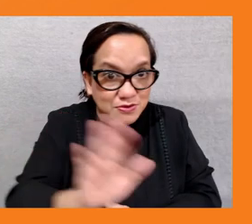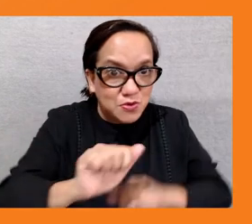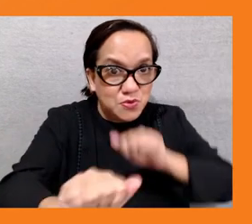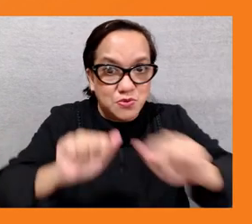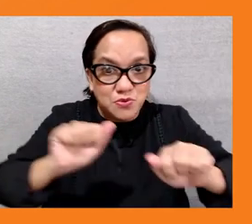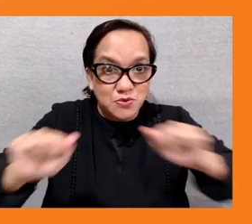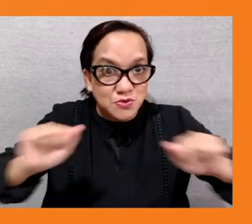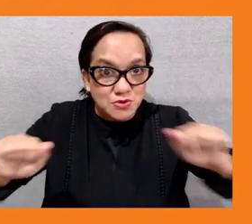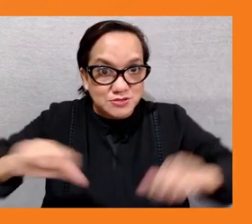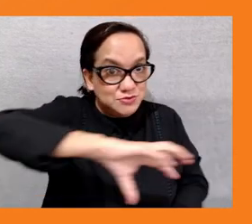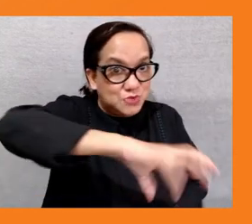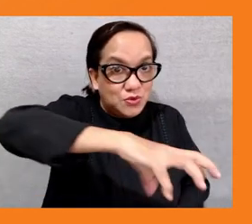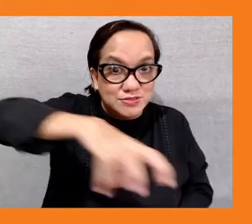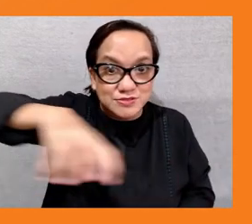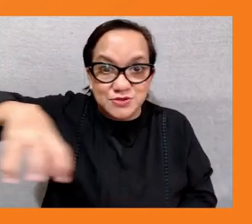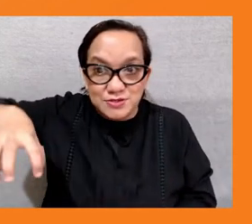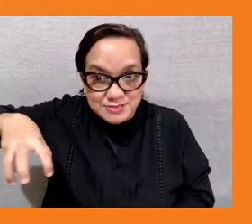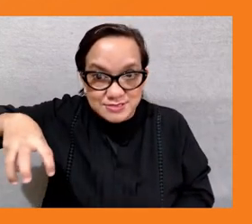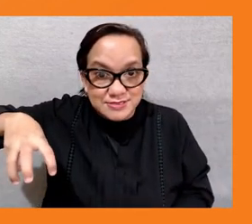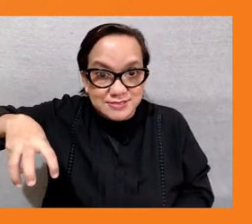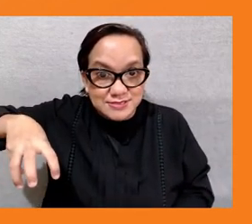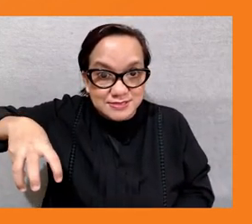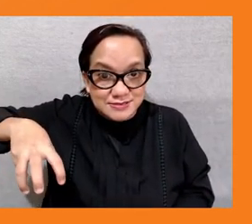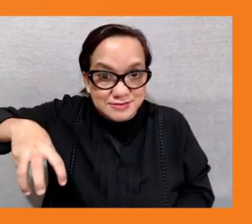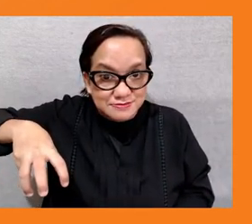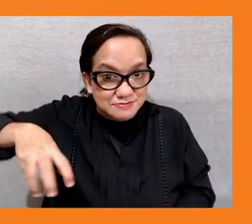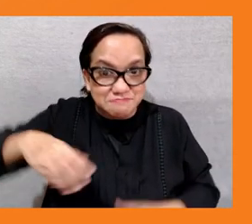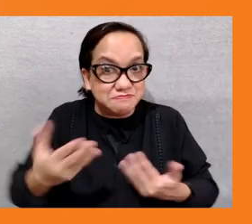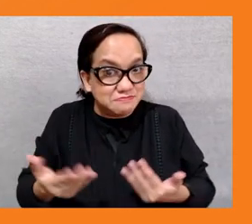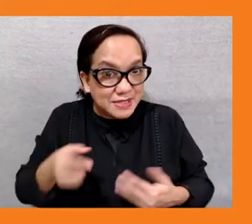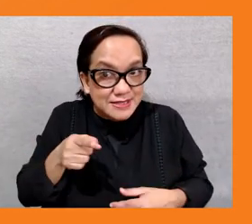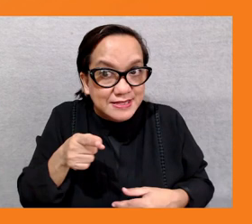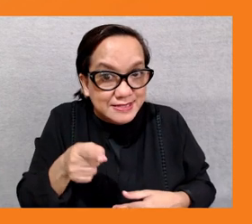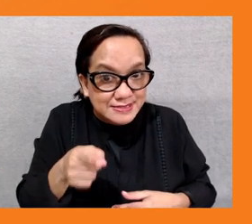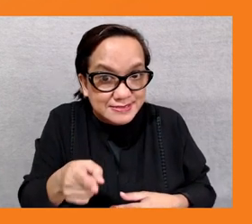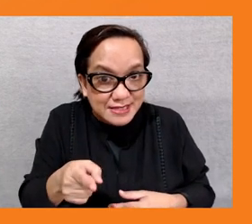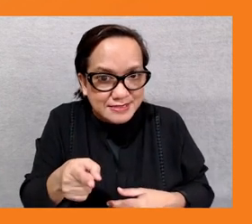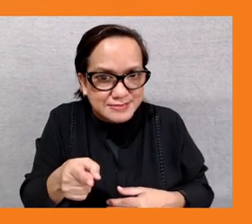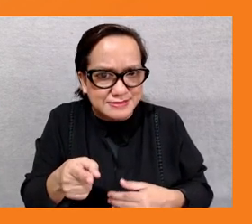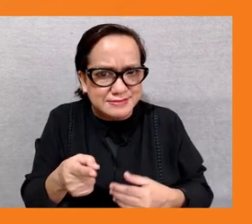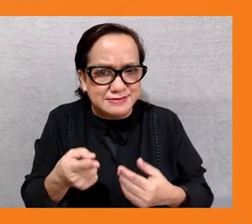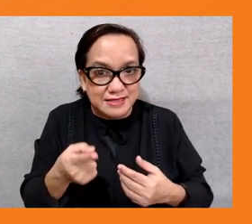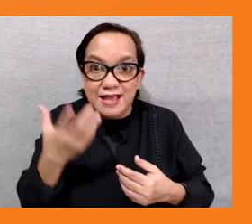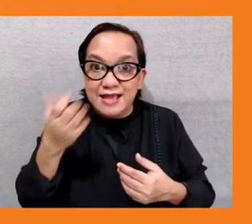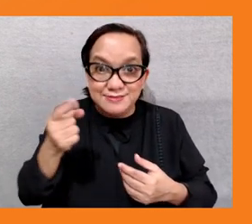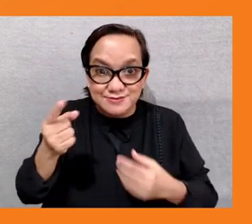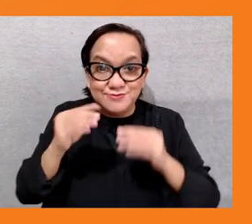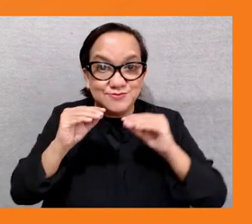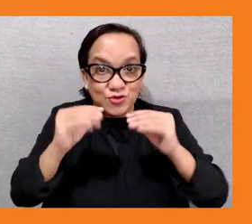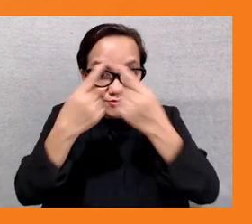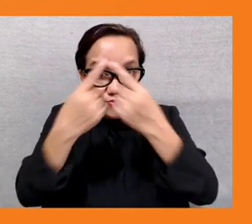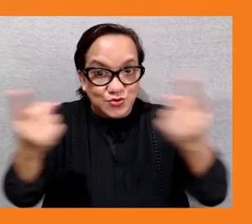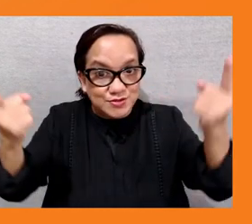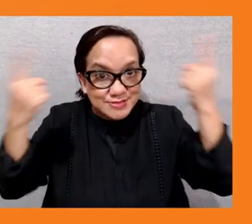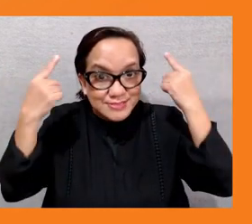policy so ministries like ministries of education um health social ministries and youth